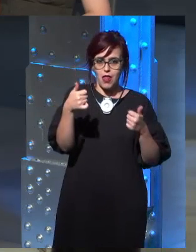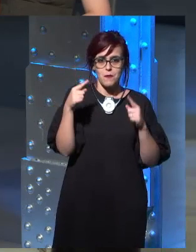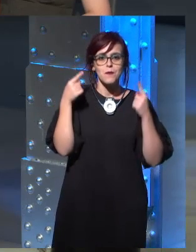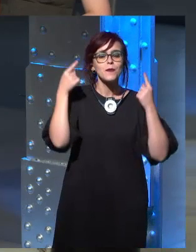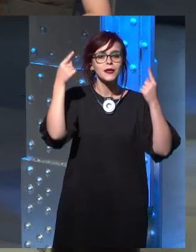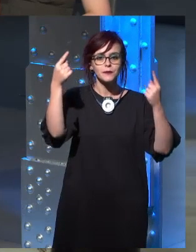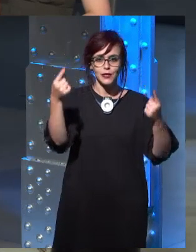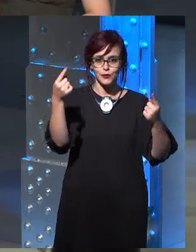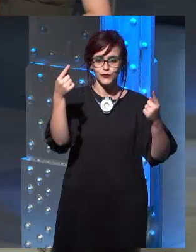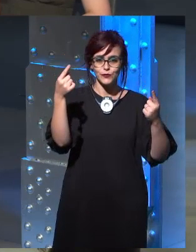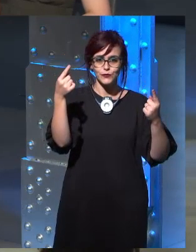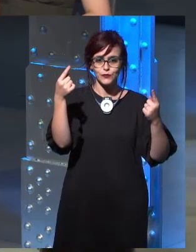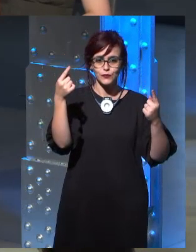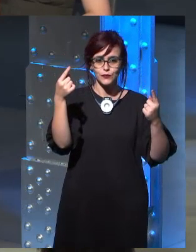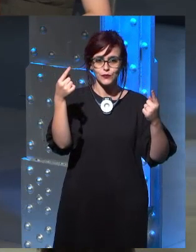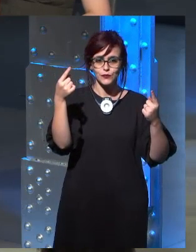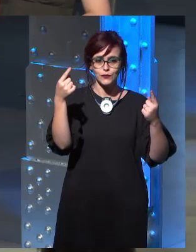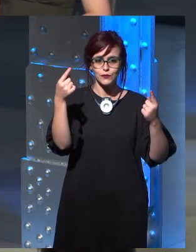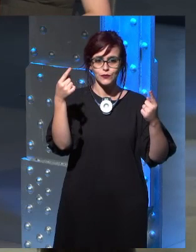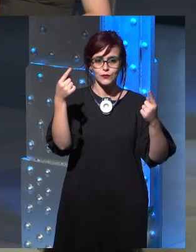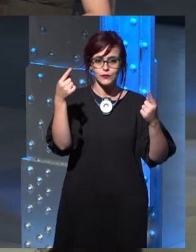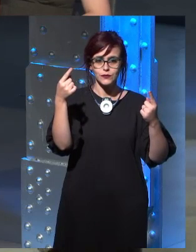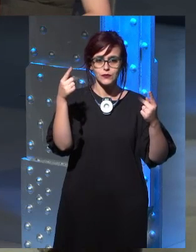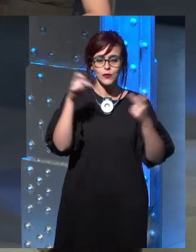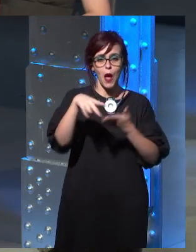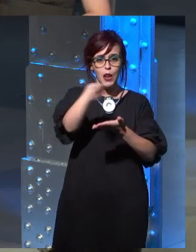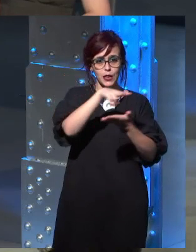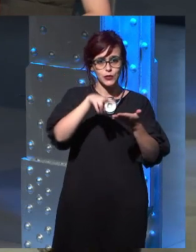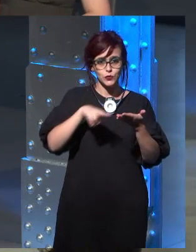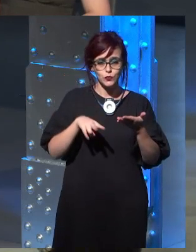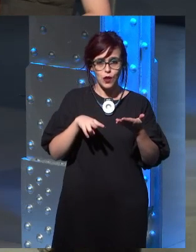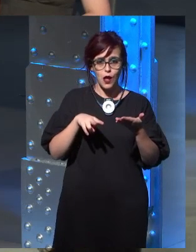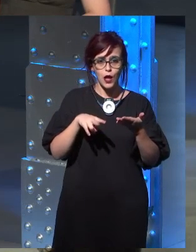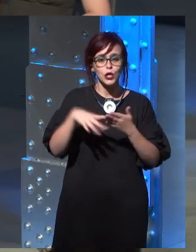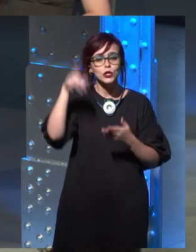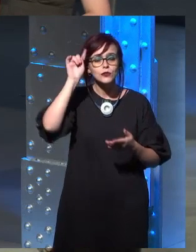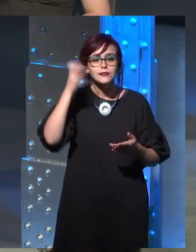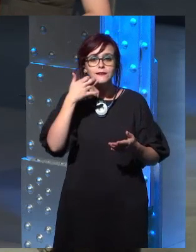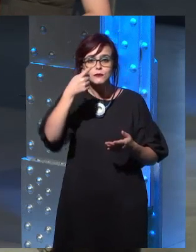The Song of Ice and Fire. So I would like, first of all, to...